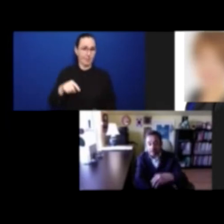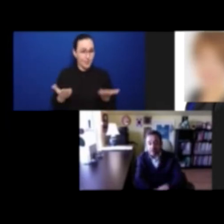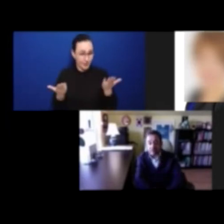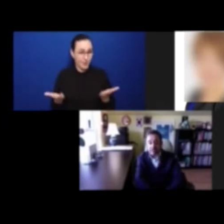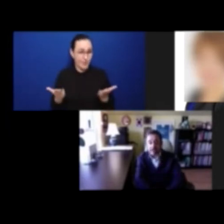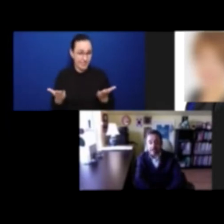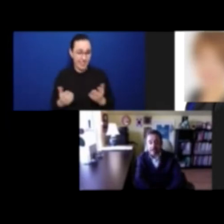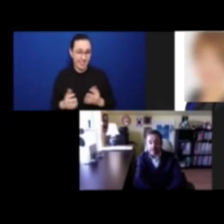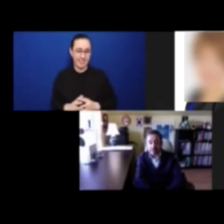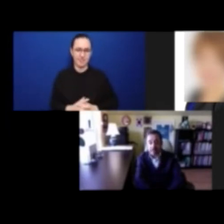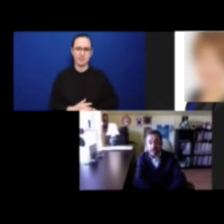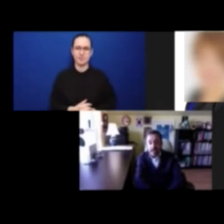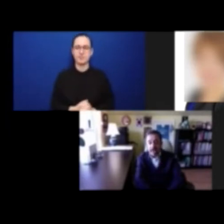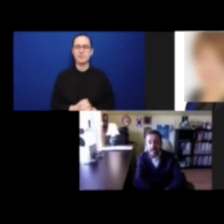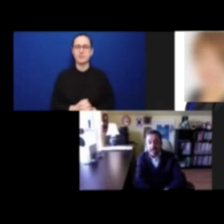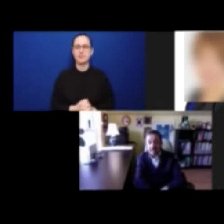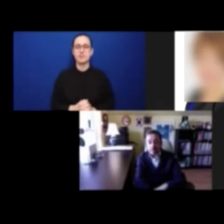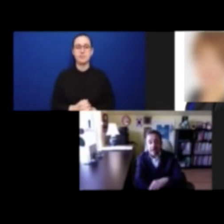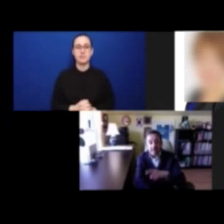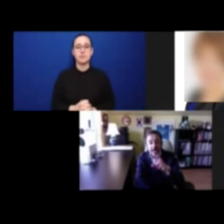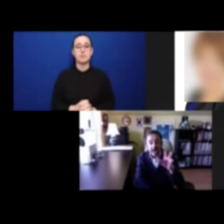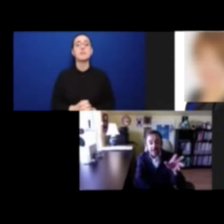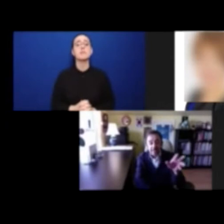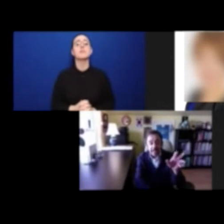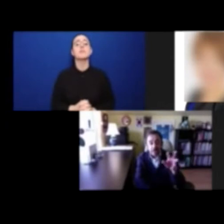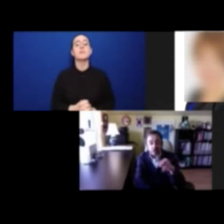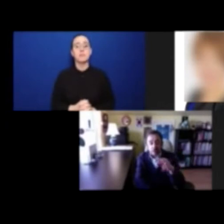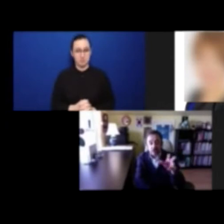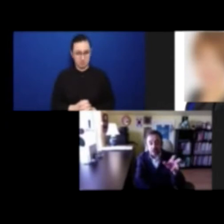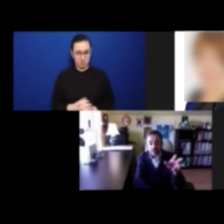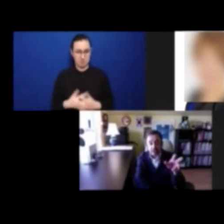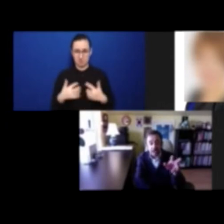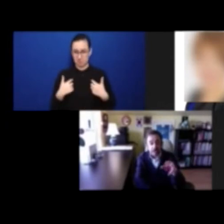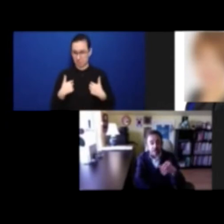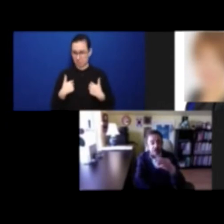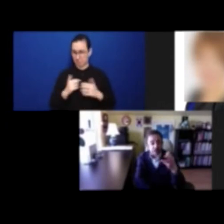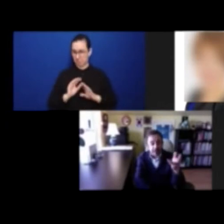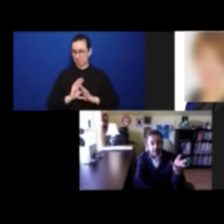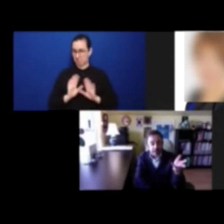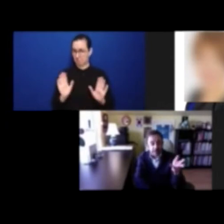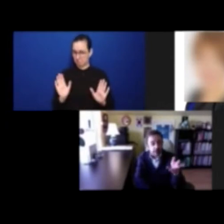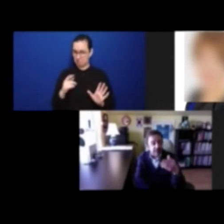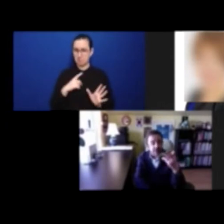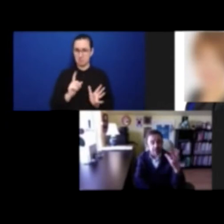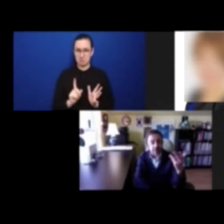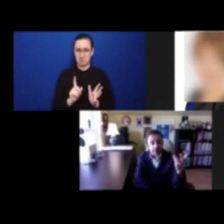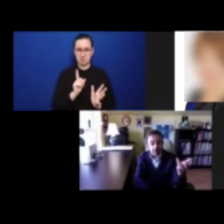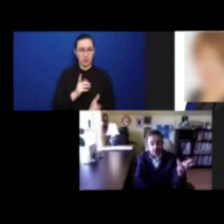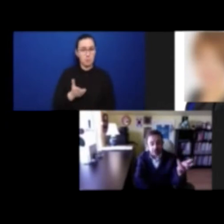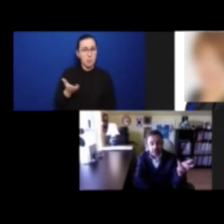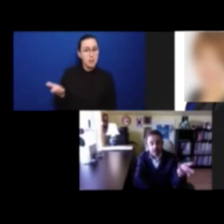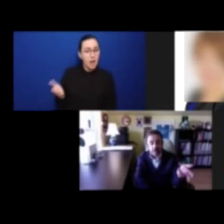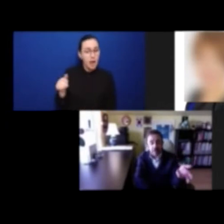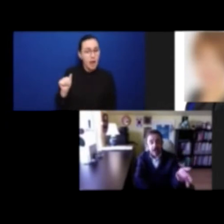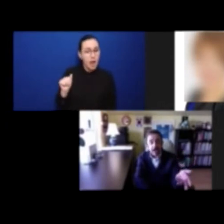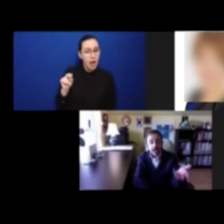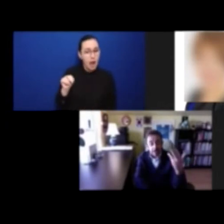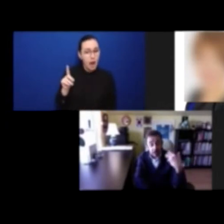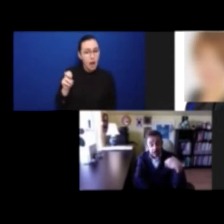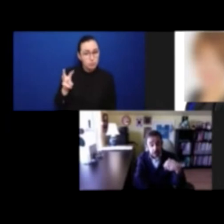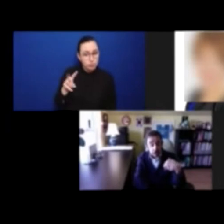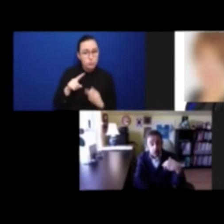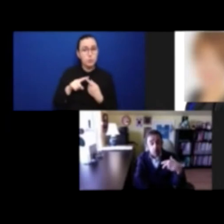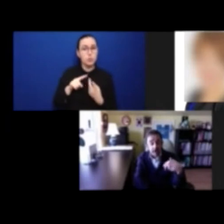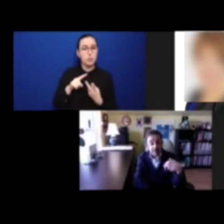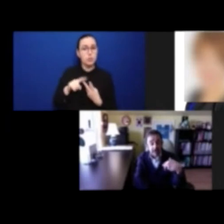back for a second and maybe ask Andrew and Chantel to speak a little bit just about yourself. And